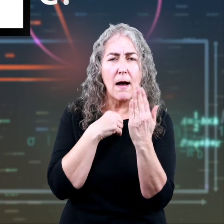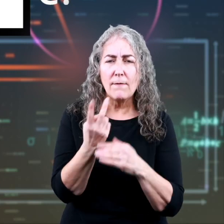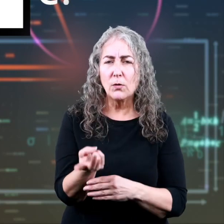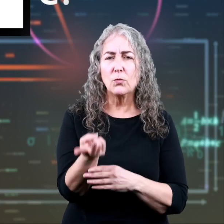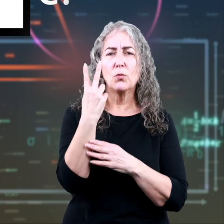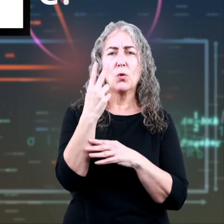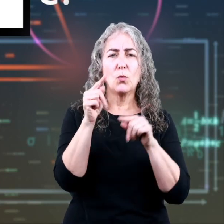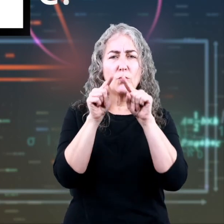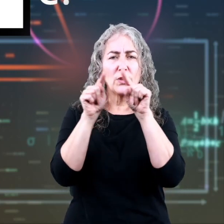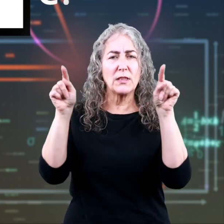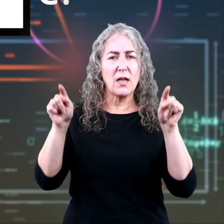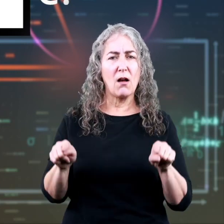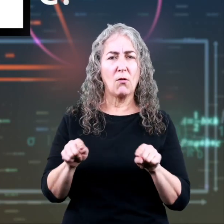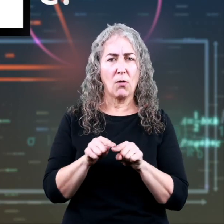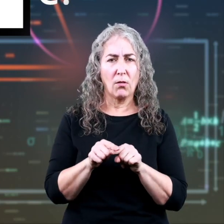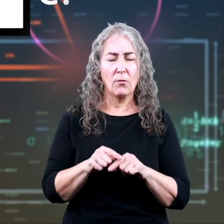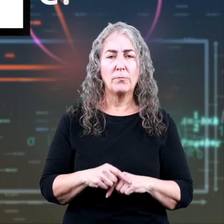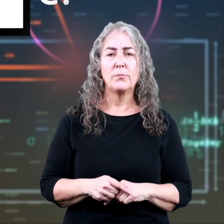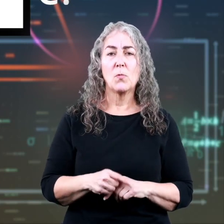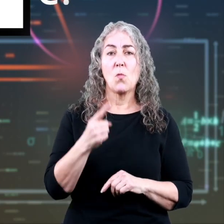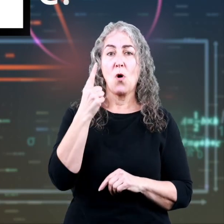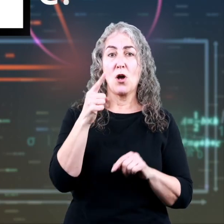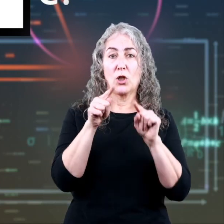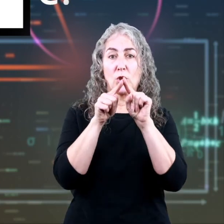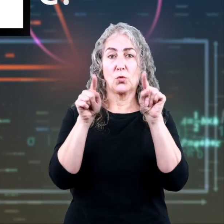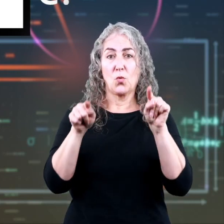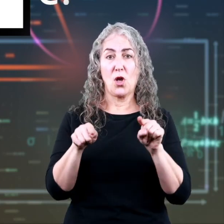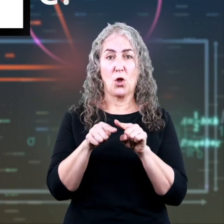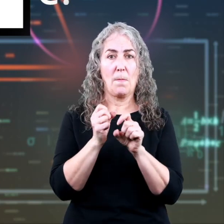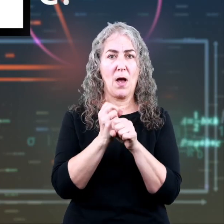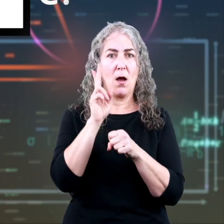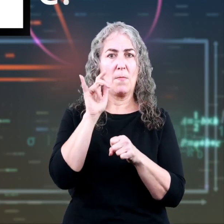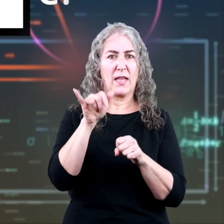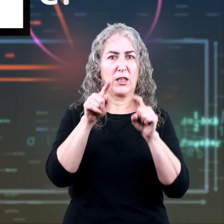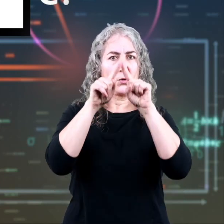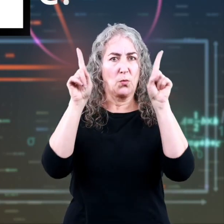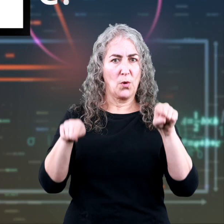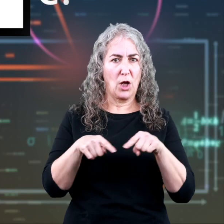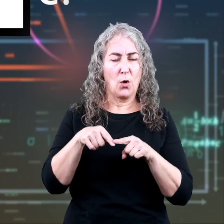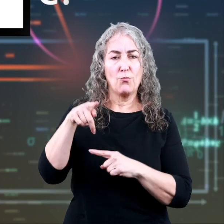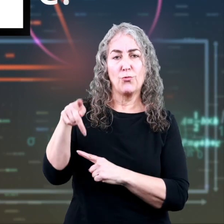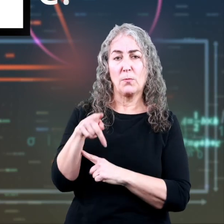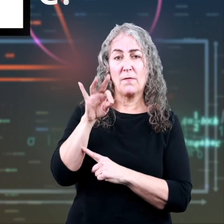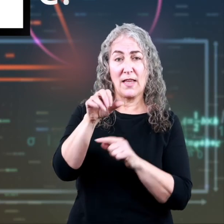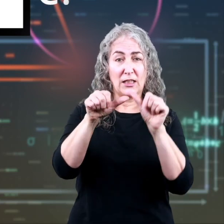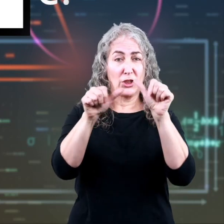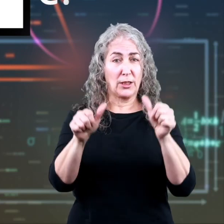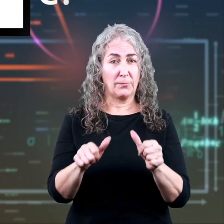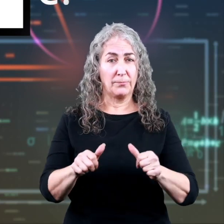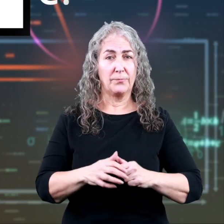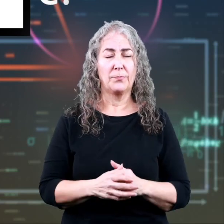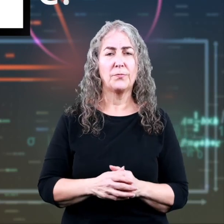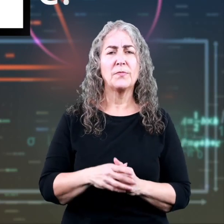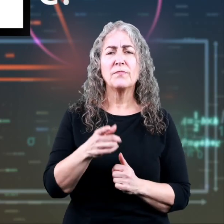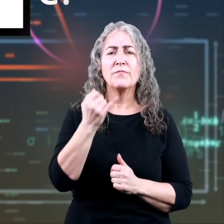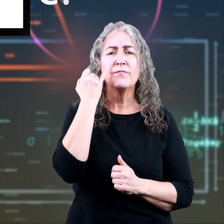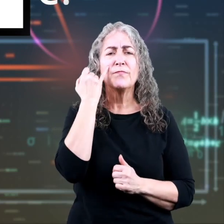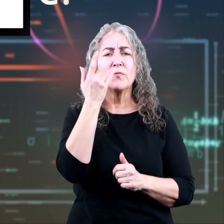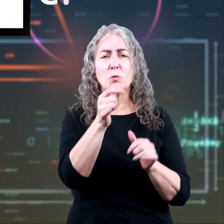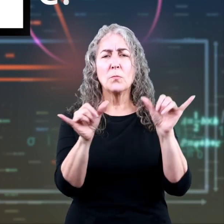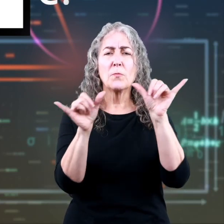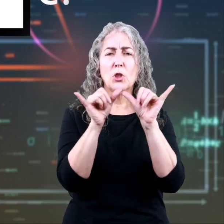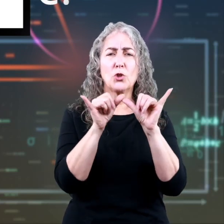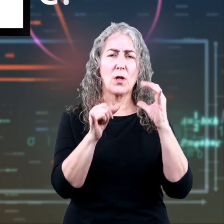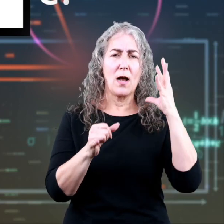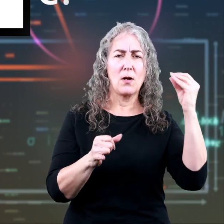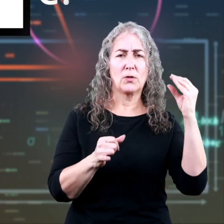see that there are actually two rectangles and one square that make up the shape. To find the perimeter of this shape, you just have to